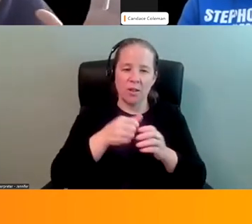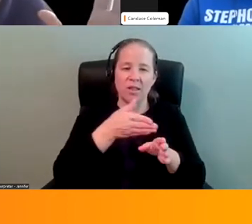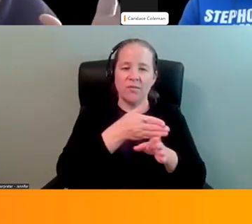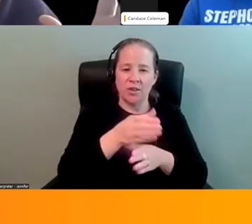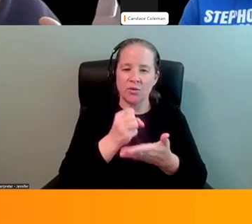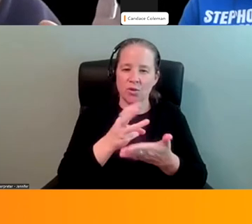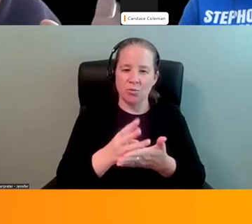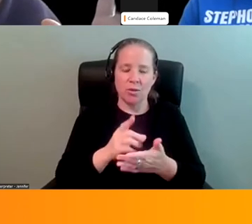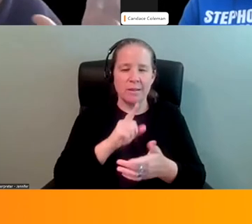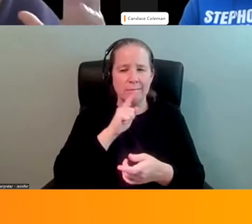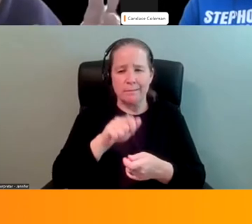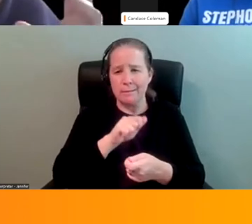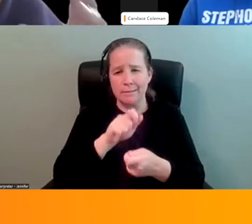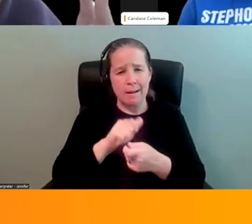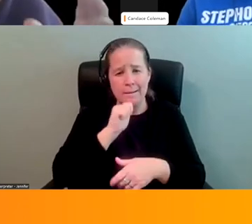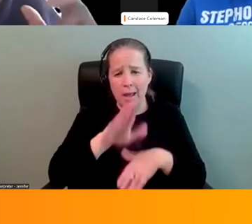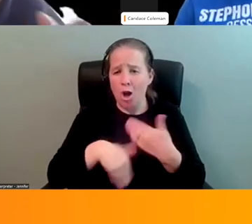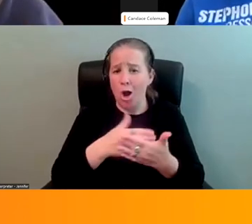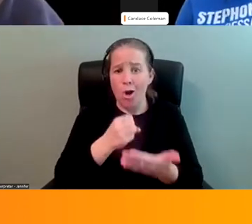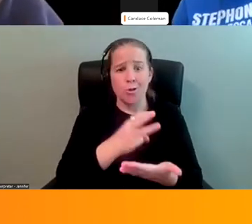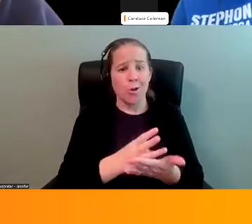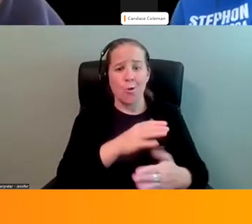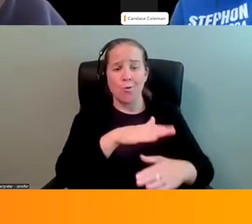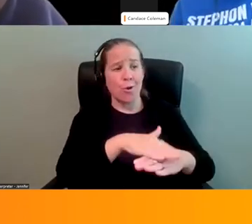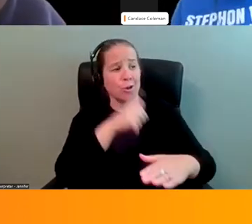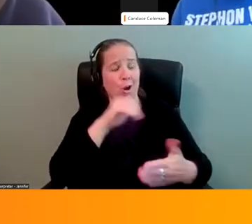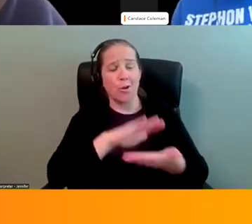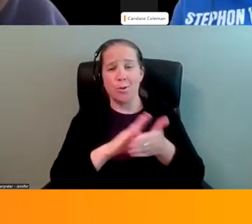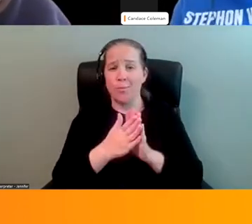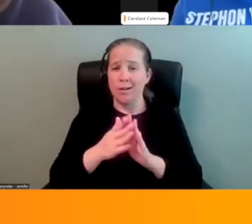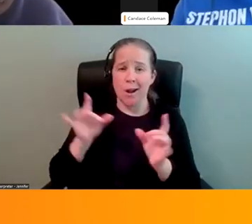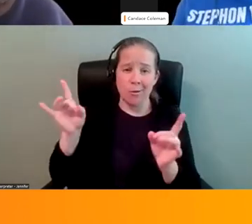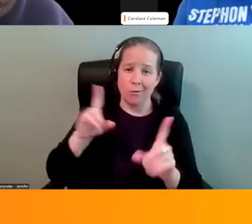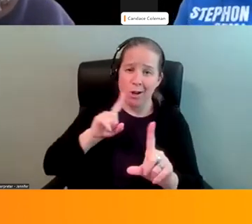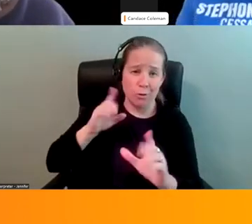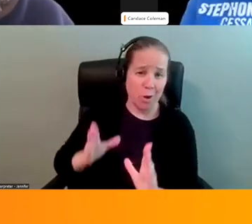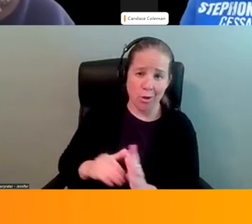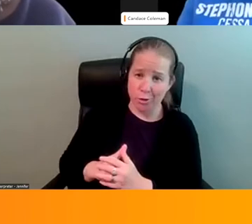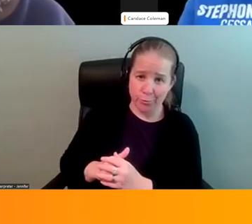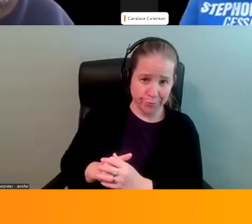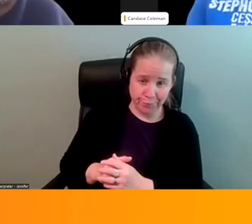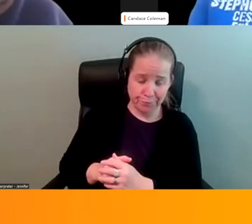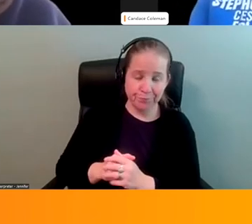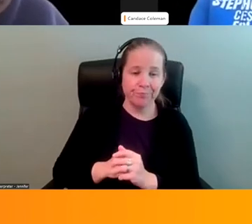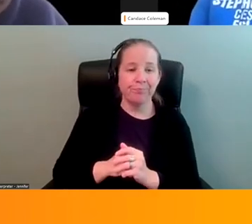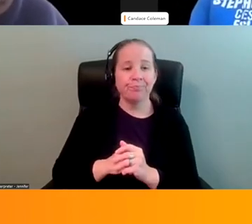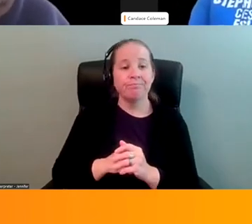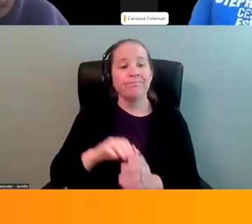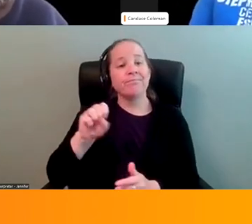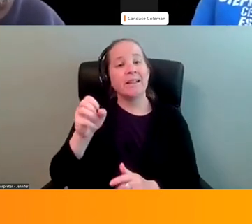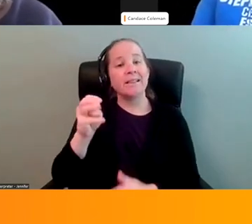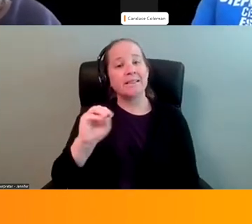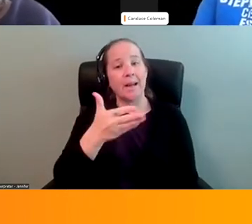Certainly not every social worker is called to be a crisis response worker. So, Sam.